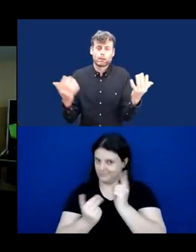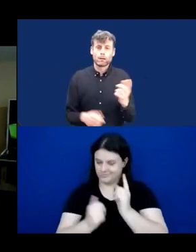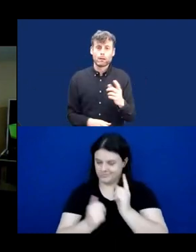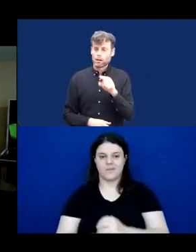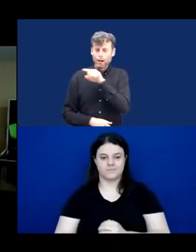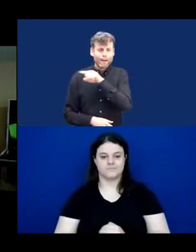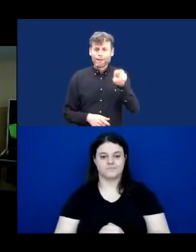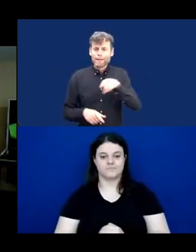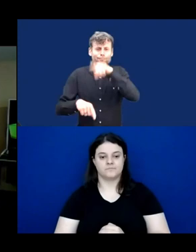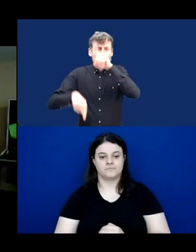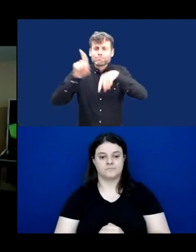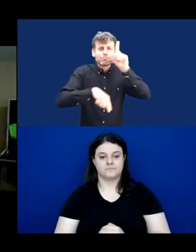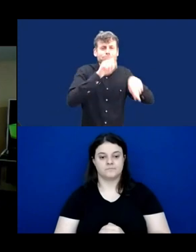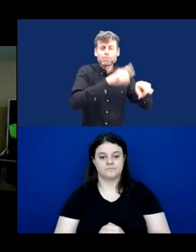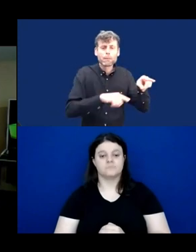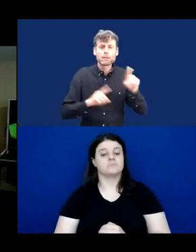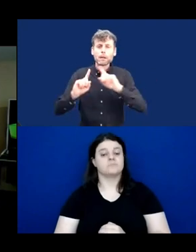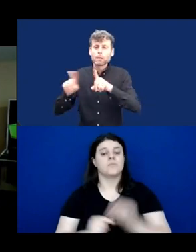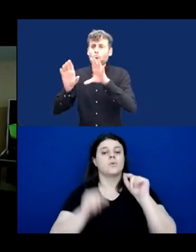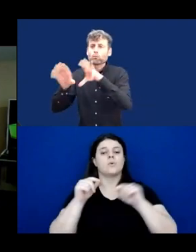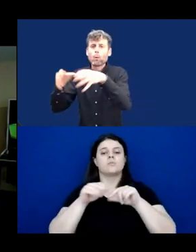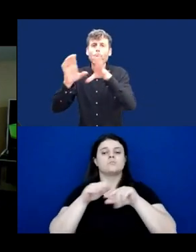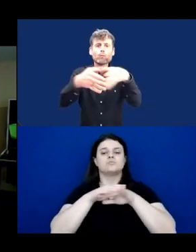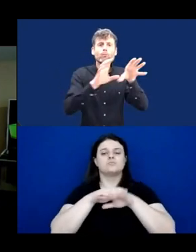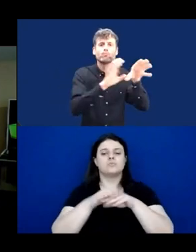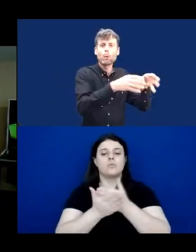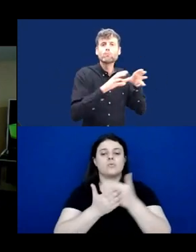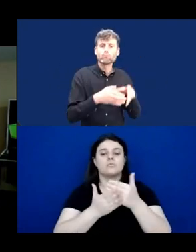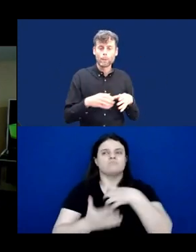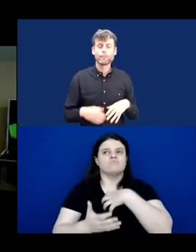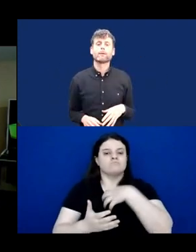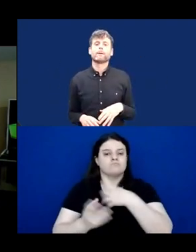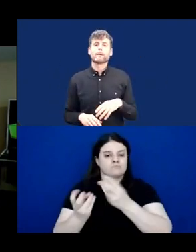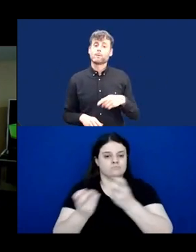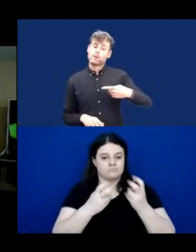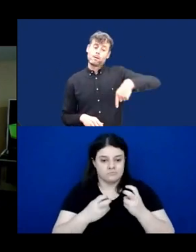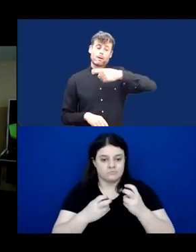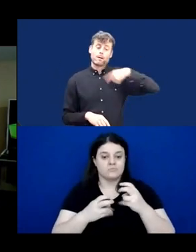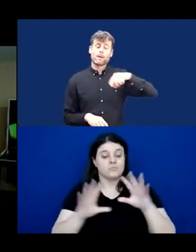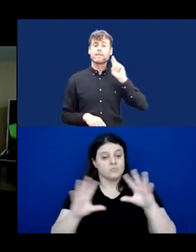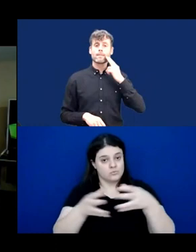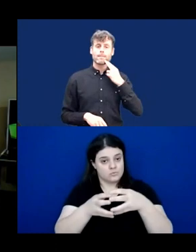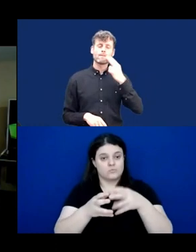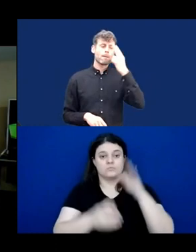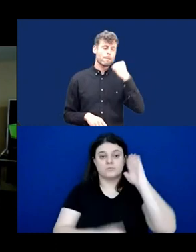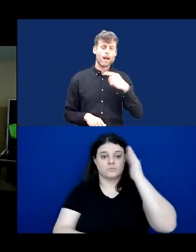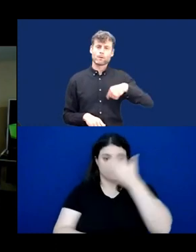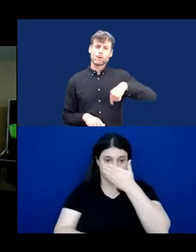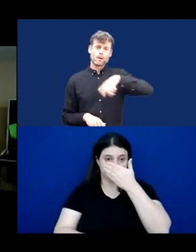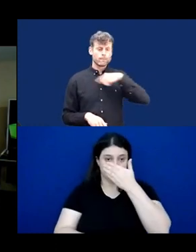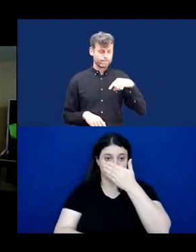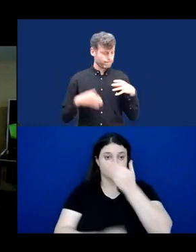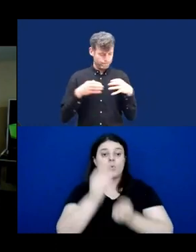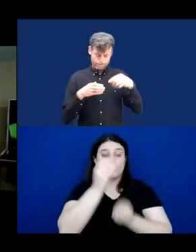And the pro-tactile movement came from the intuitions of those of us in the deaf-blind community. It emerged in Seattle,